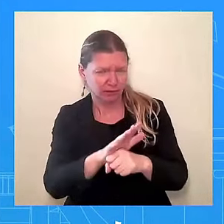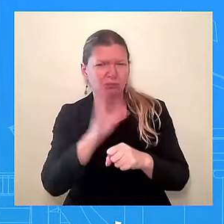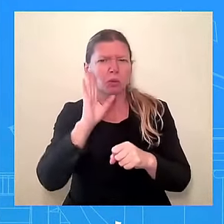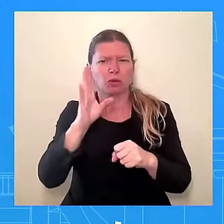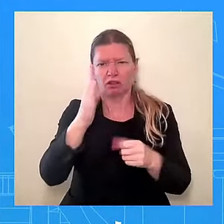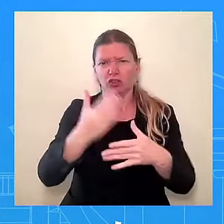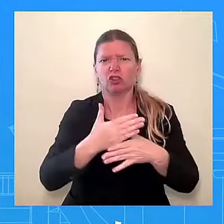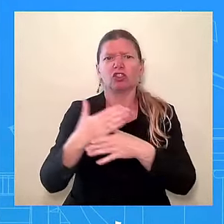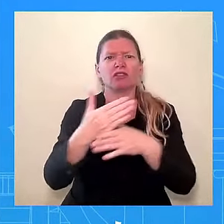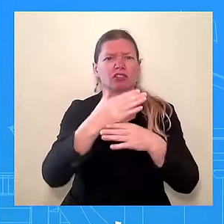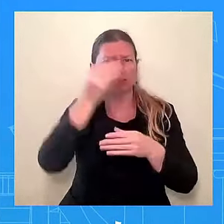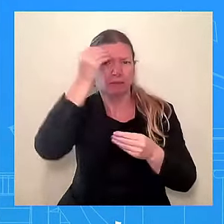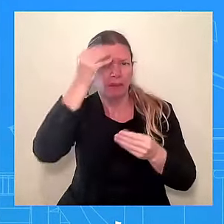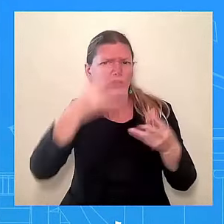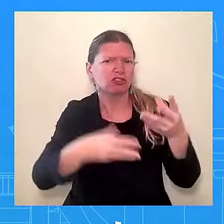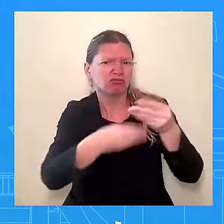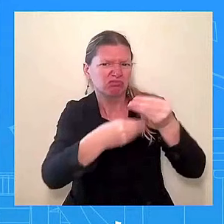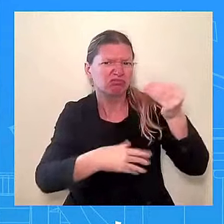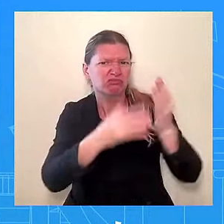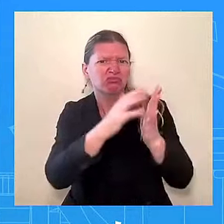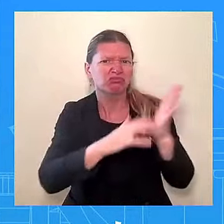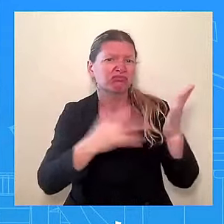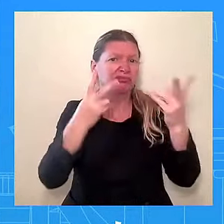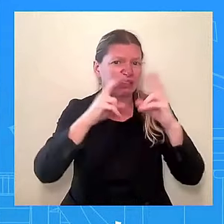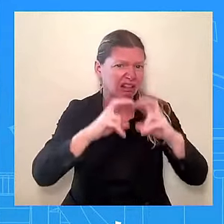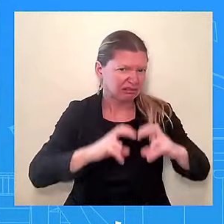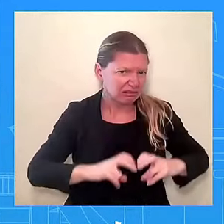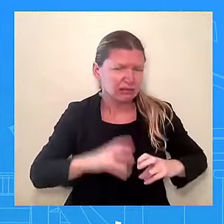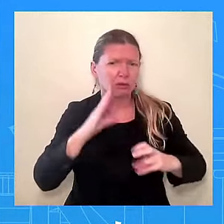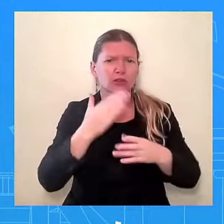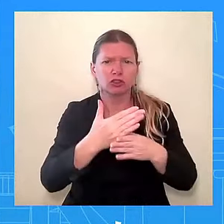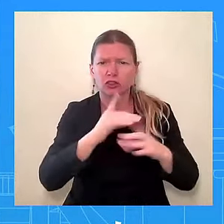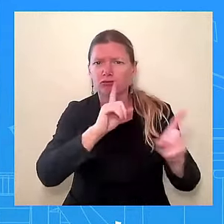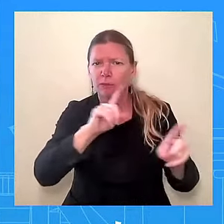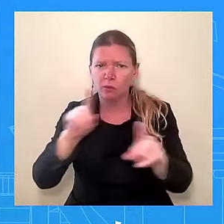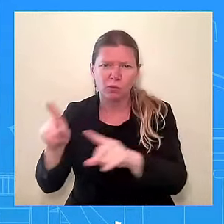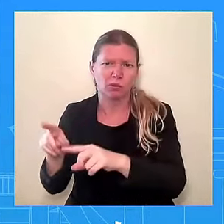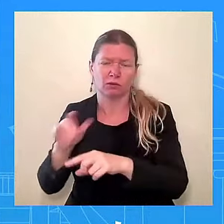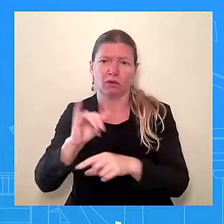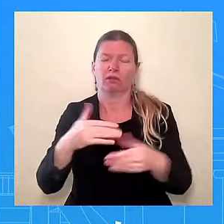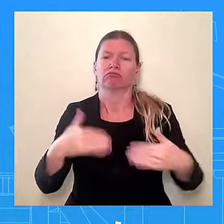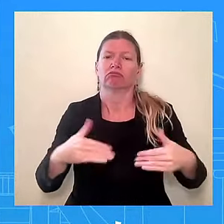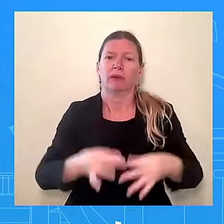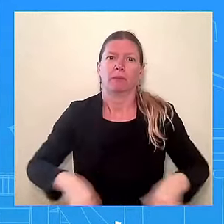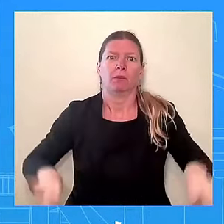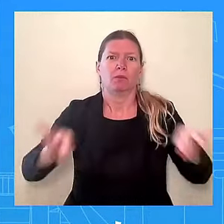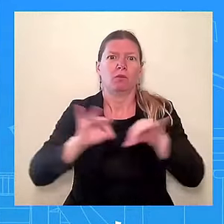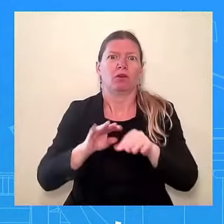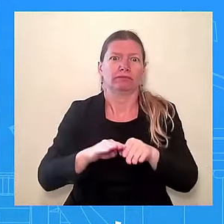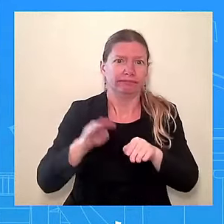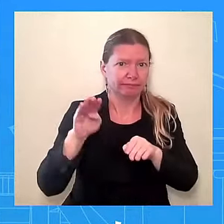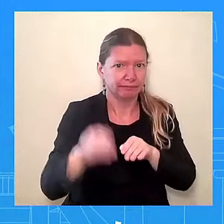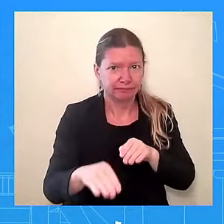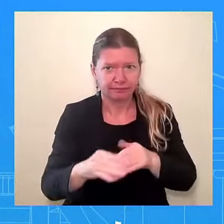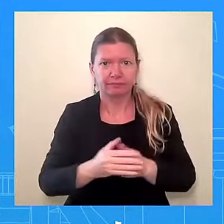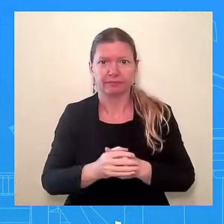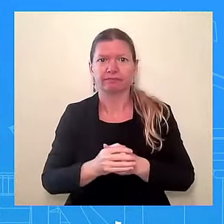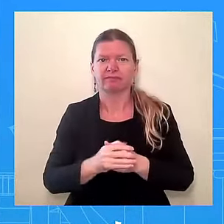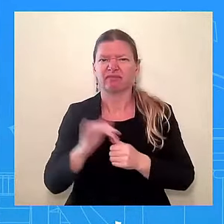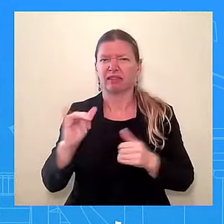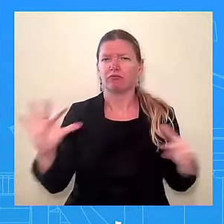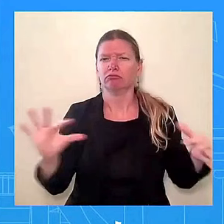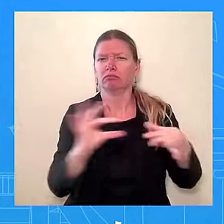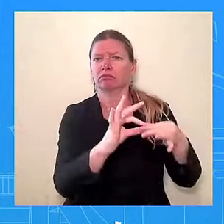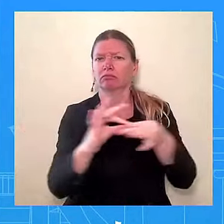implementation of the Inflation Reduction Act, which has made historic investments across dozens of USDA programs to keep